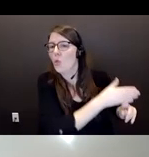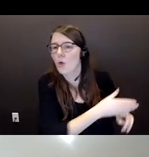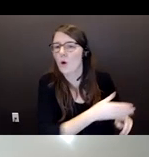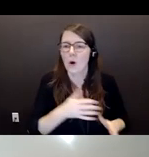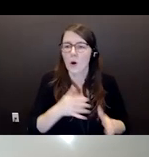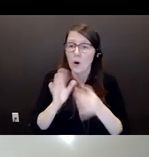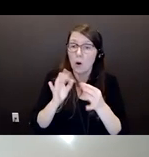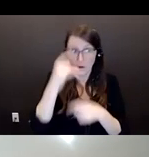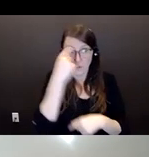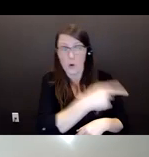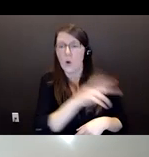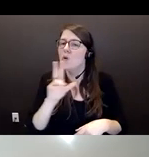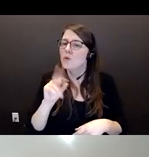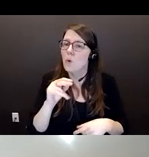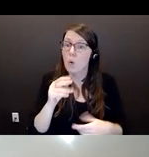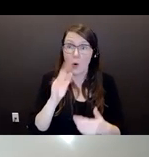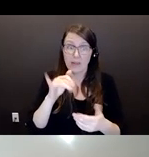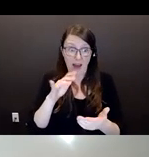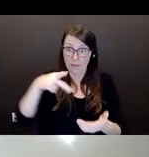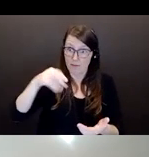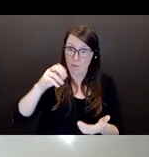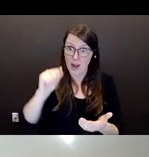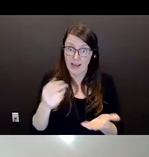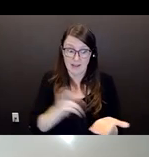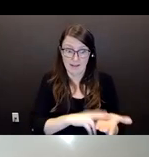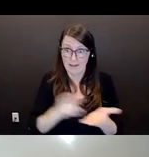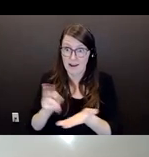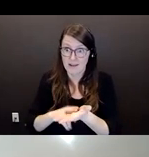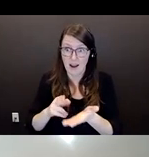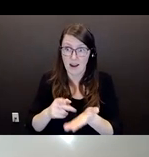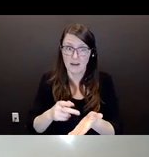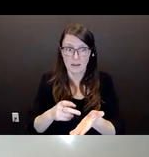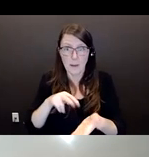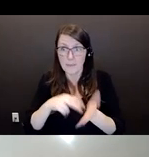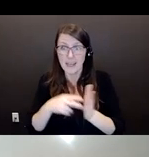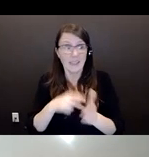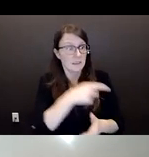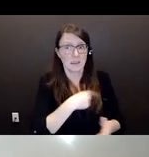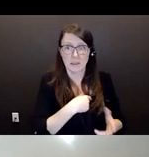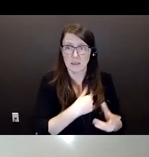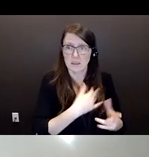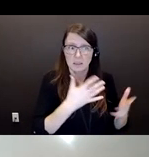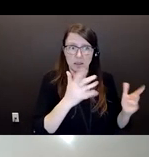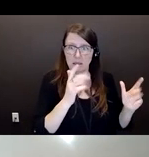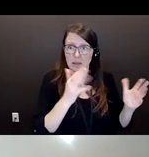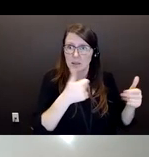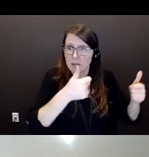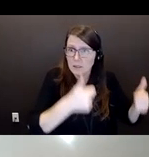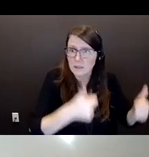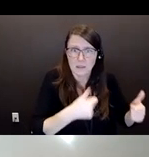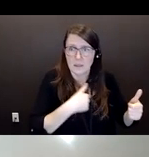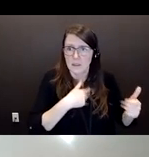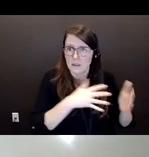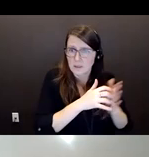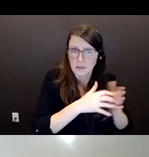help me at a time when I need my help. So, and the, these documents, the quality of them are so